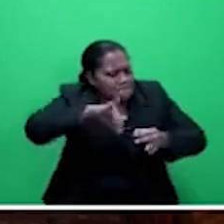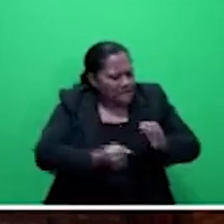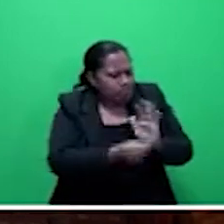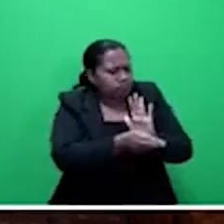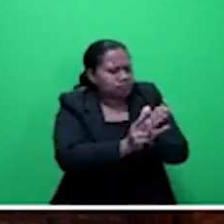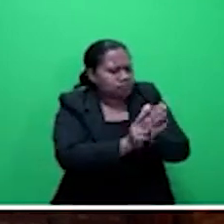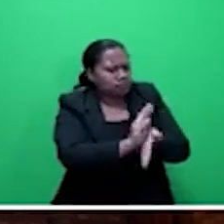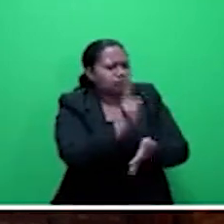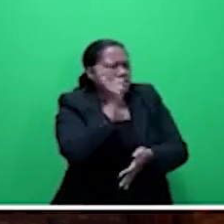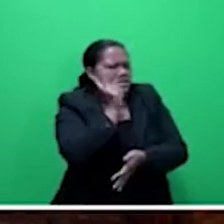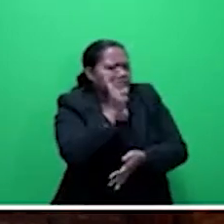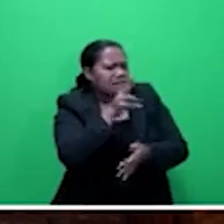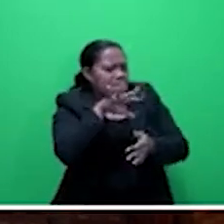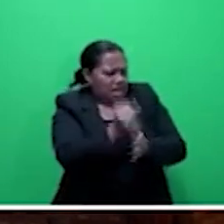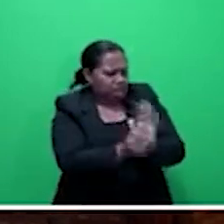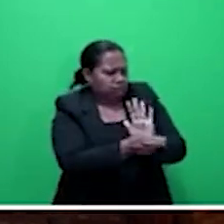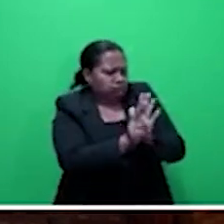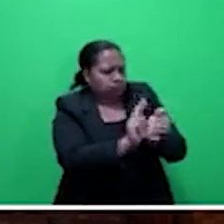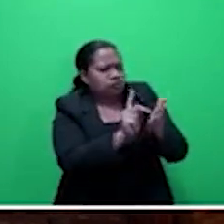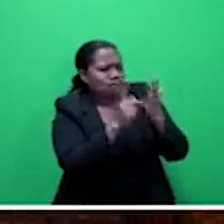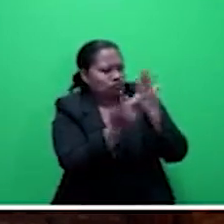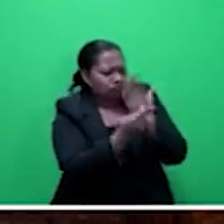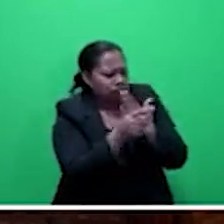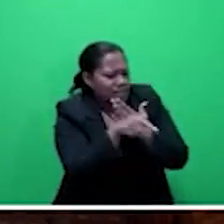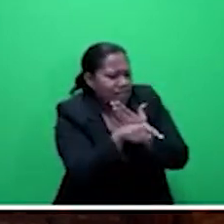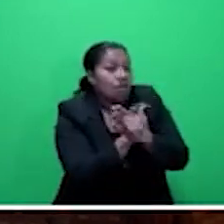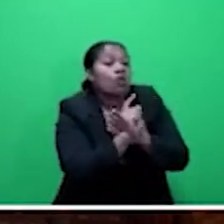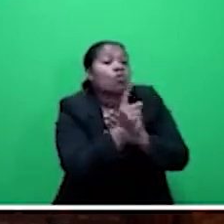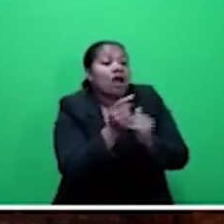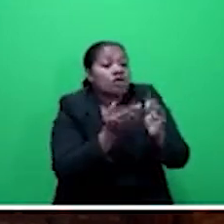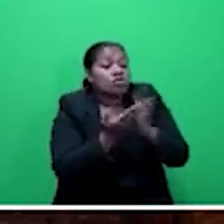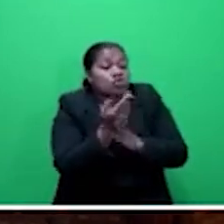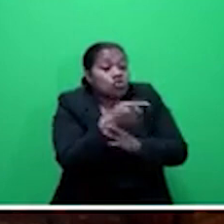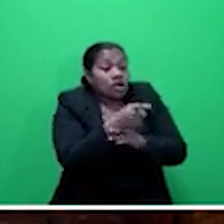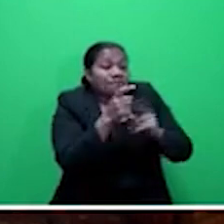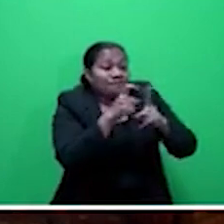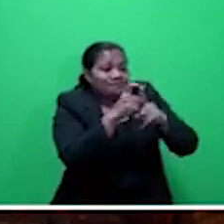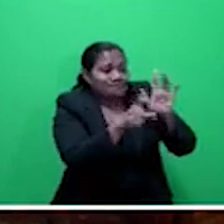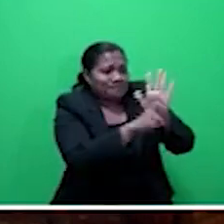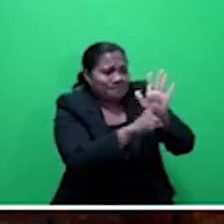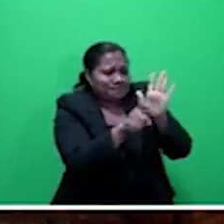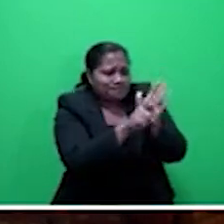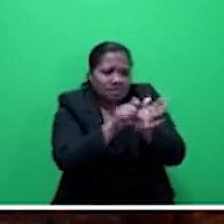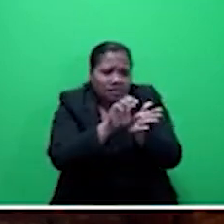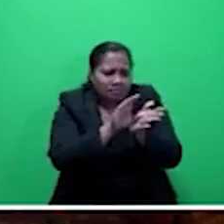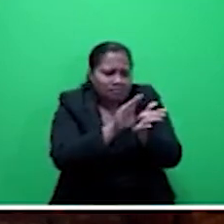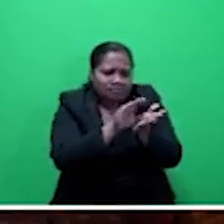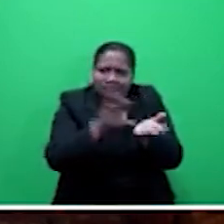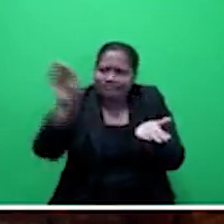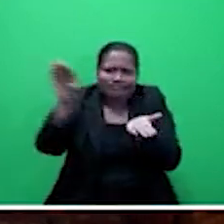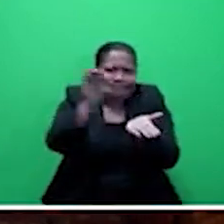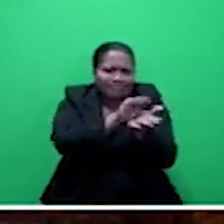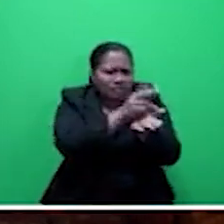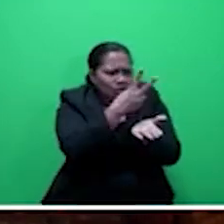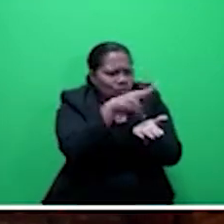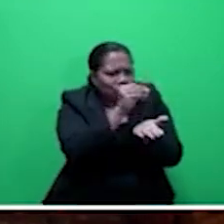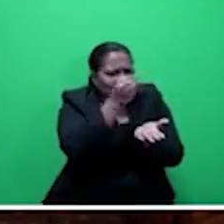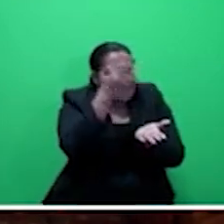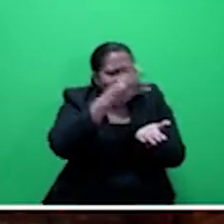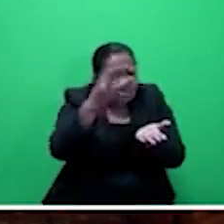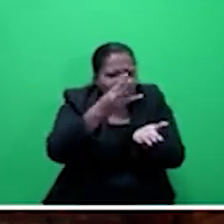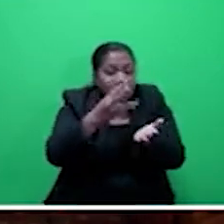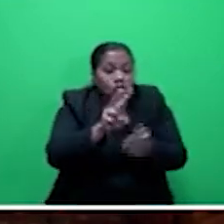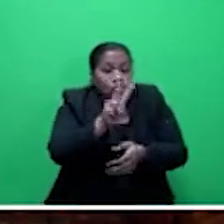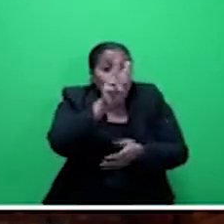Mr Speaker, sir, through the DRR allocation in 2013, secured the first $2 million,